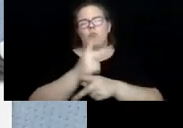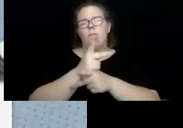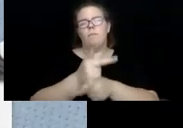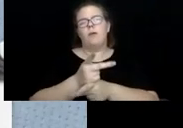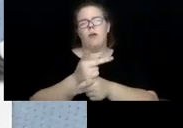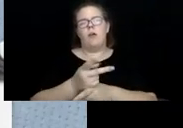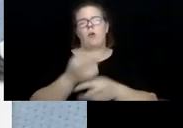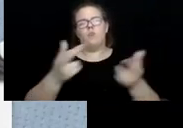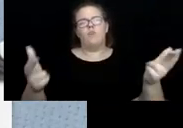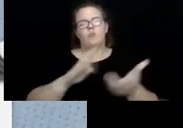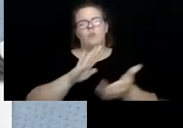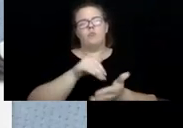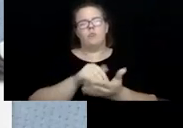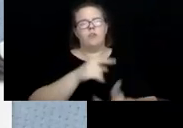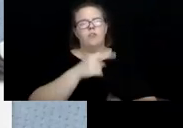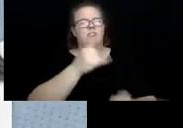and the last slide for me.